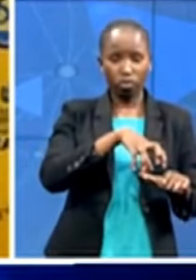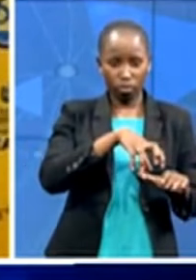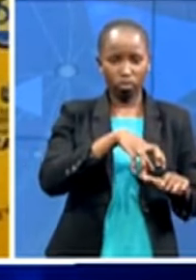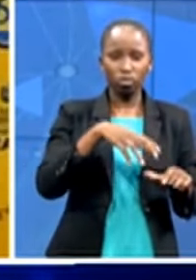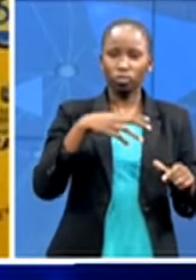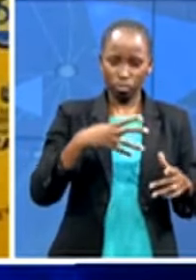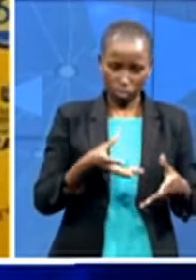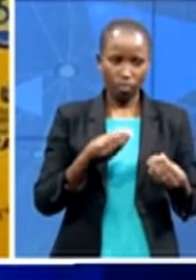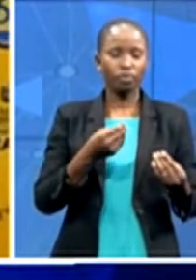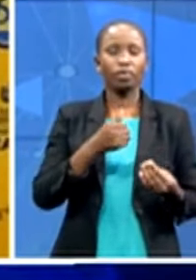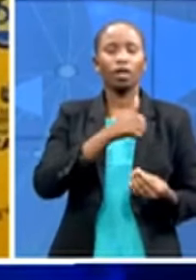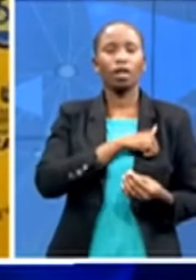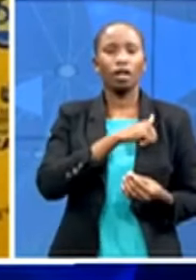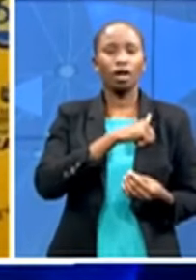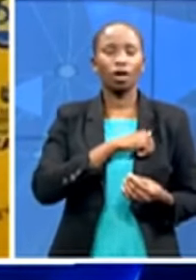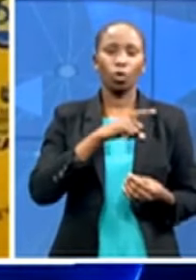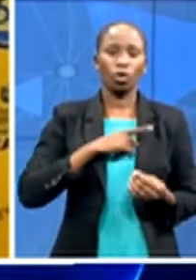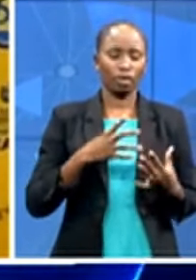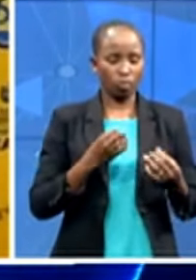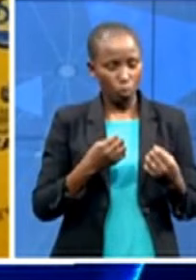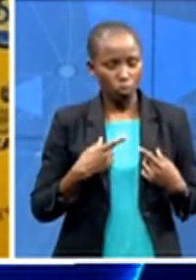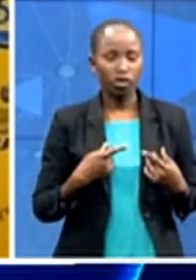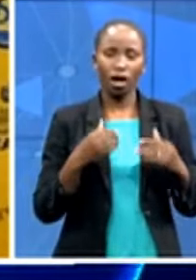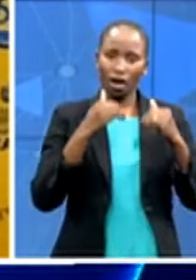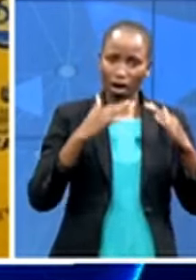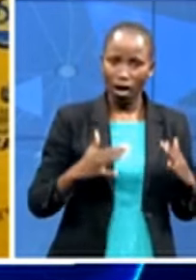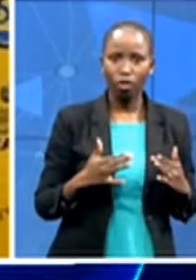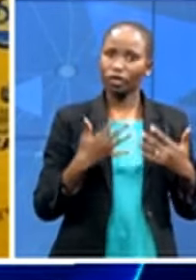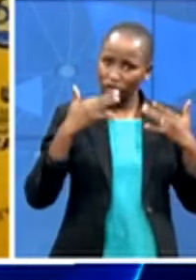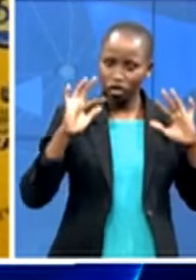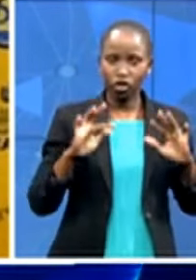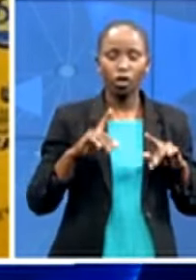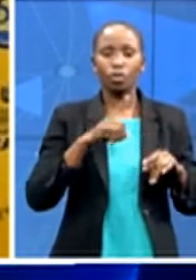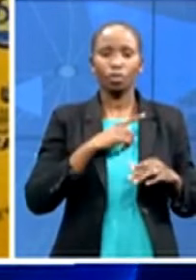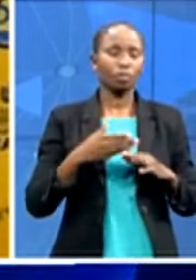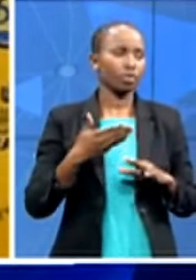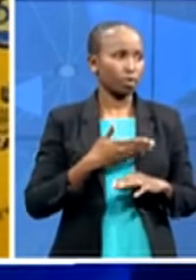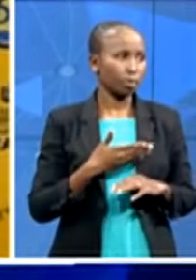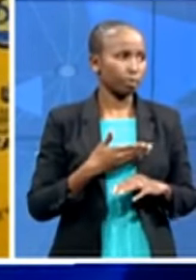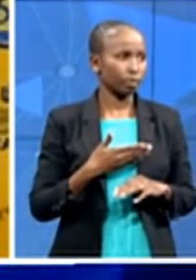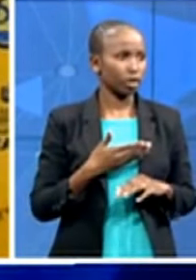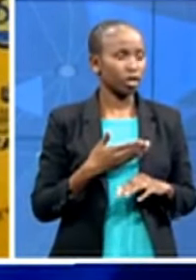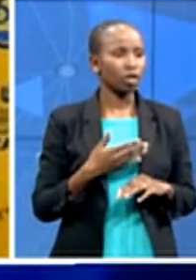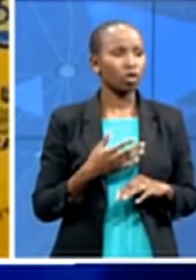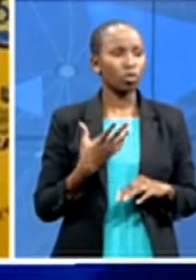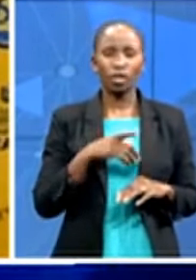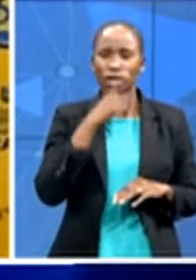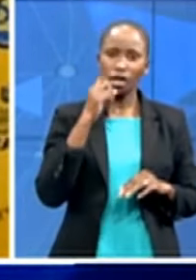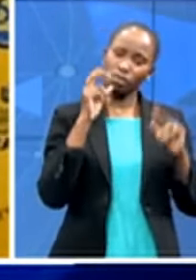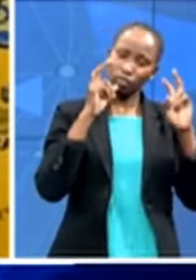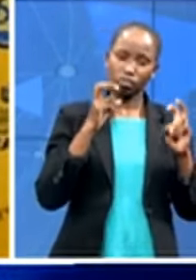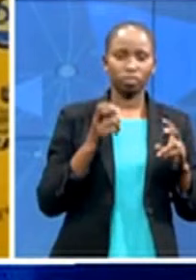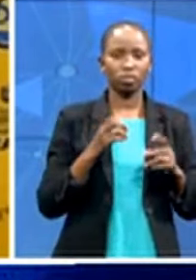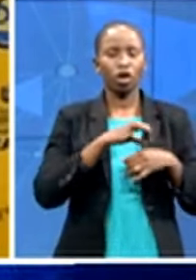it was not fashionable we didn't even know that it was successful too we're still calling it coronavirus we had our students in china